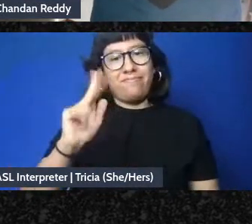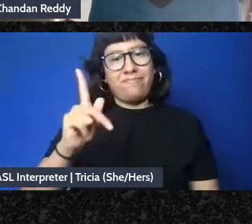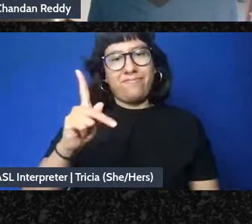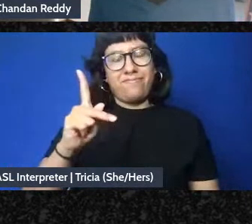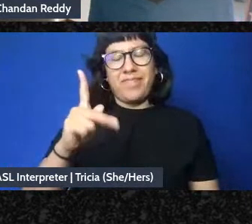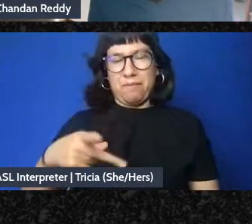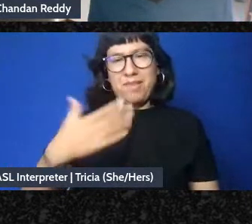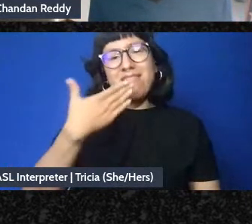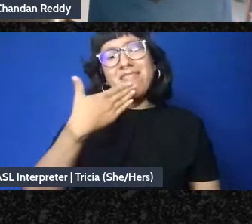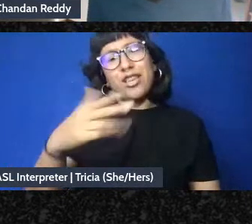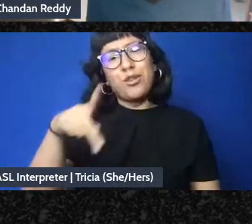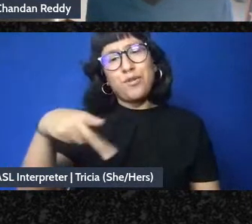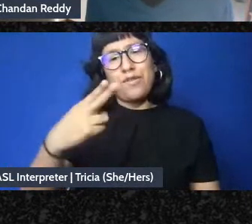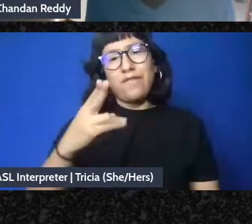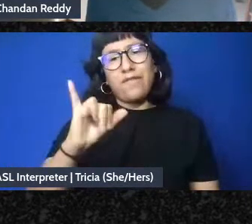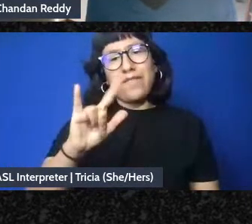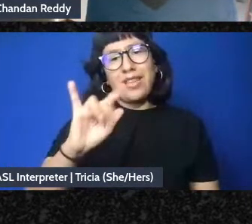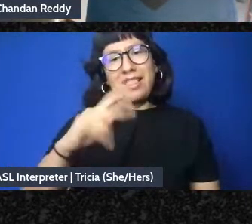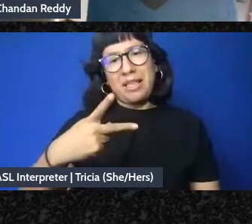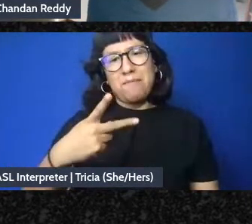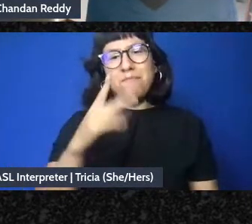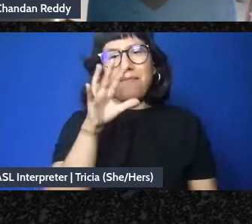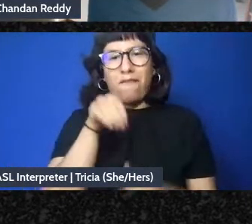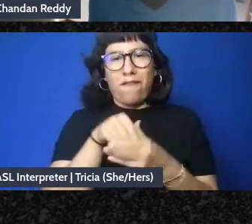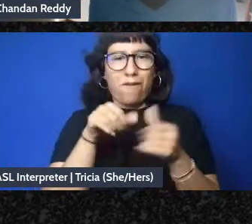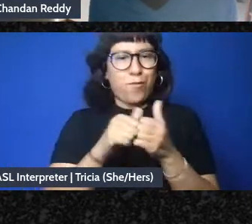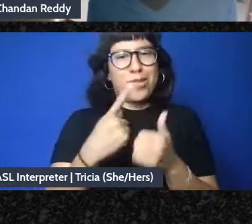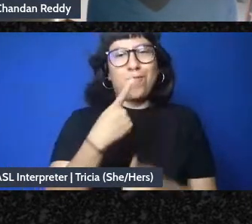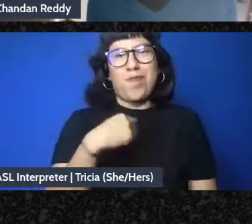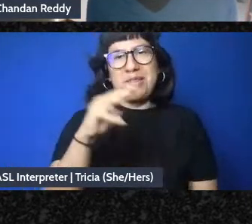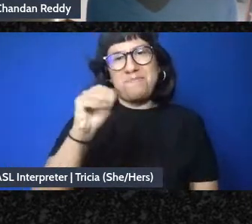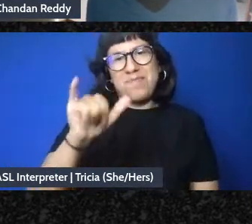all thank you Philip for letting us be a part of Redmay